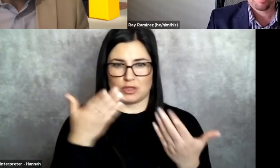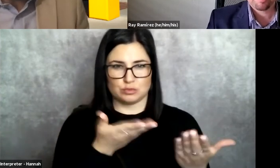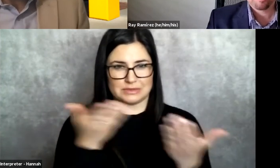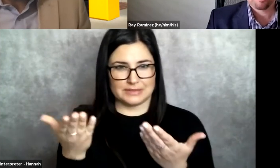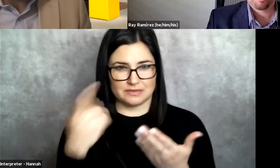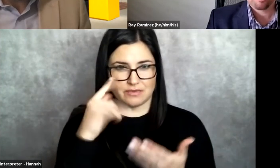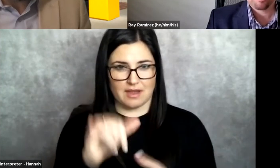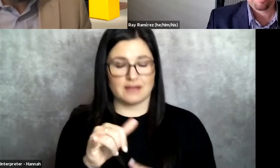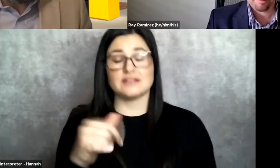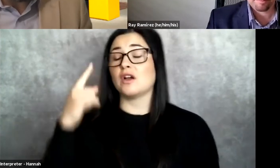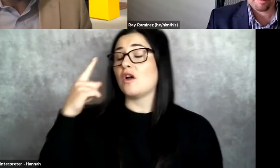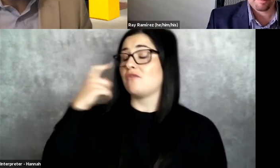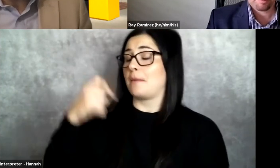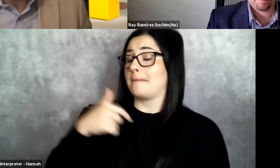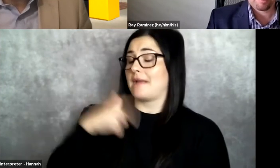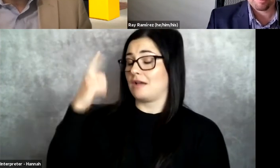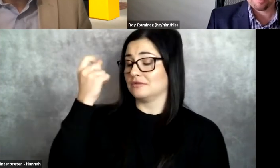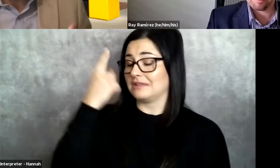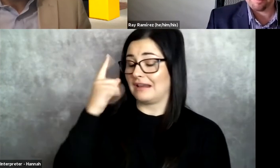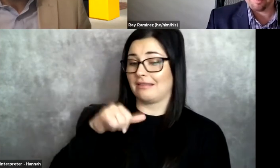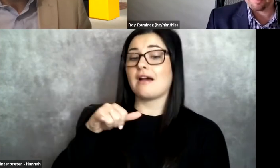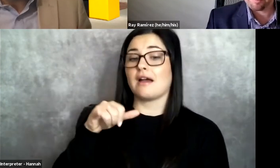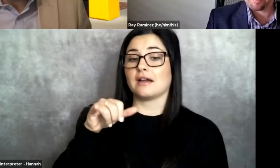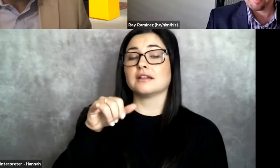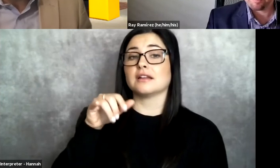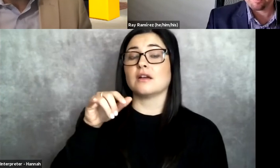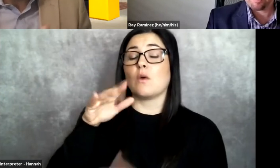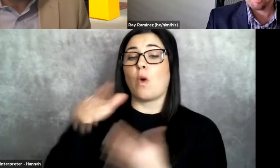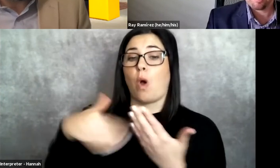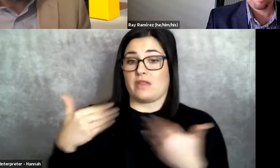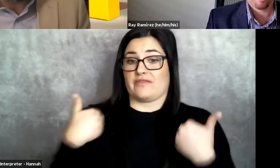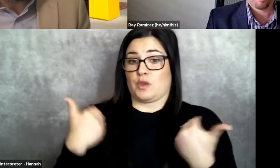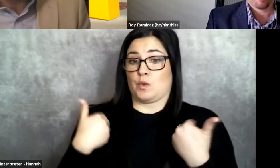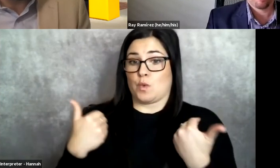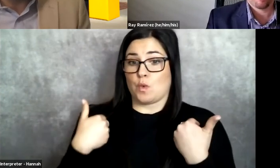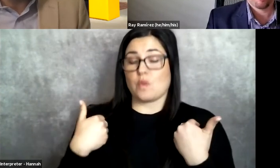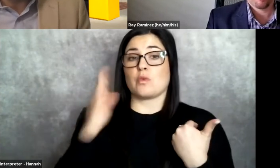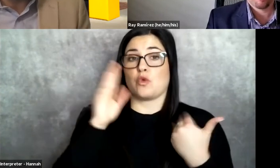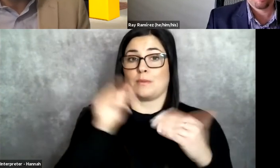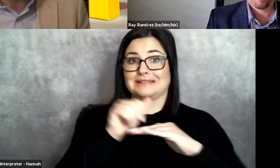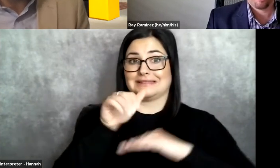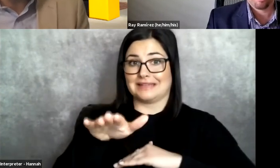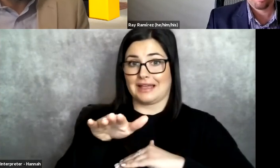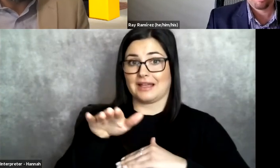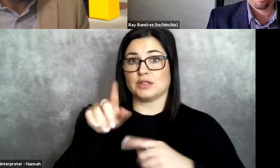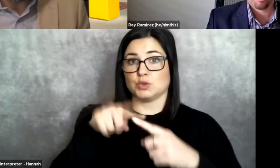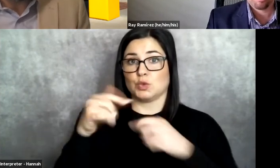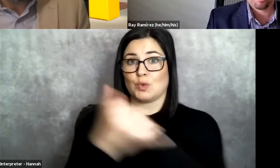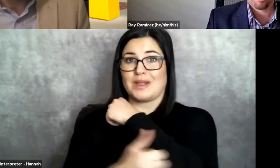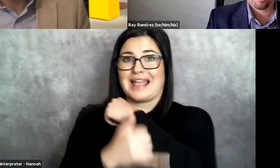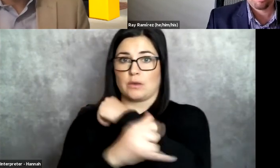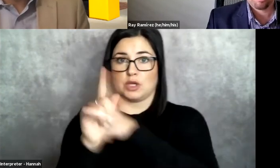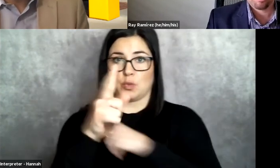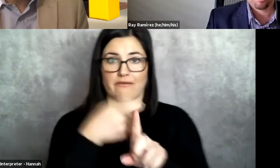I know that from my understanding, what I know about it is that all of the youth are being diverted back to their county of origin,